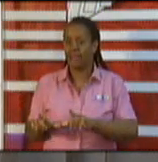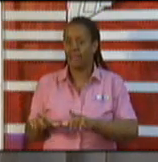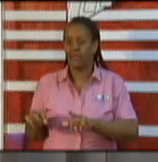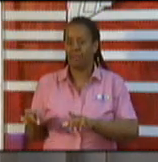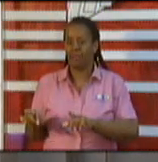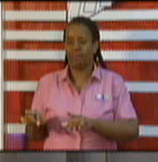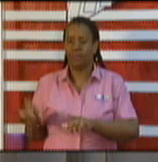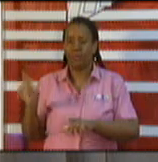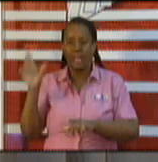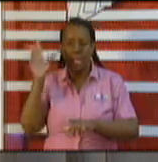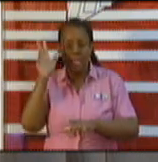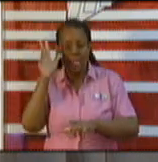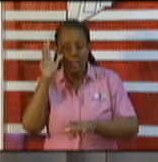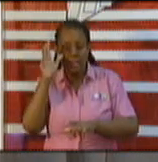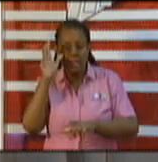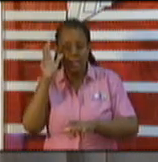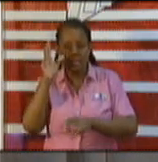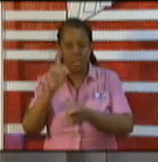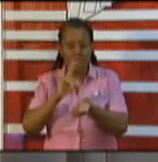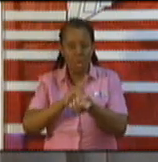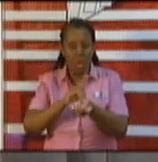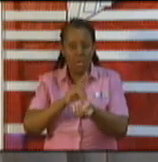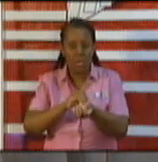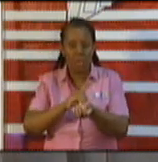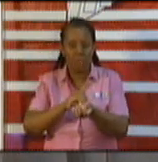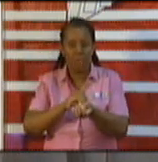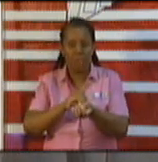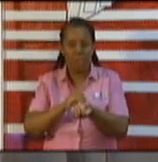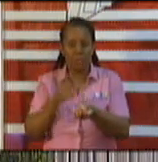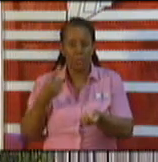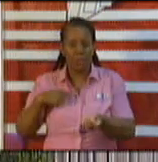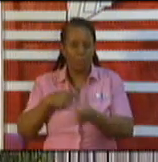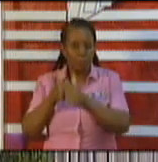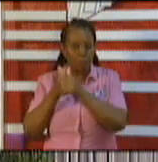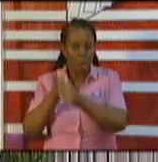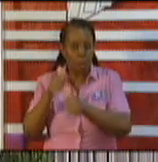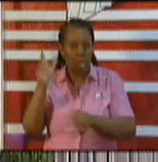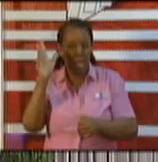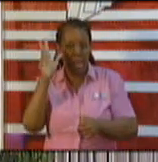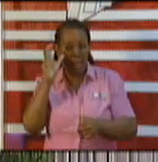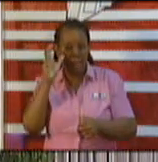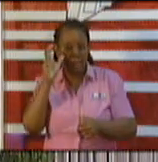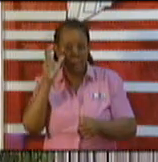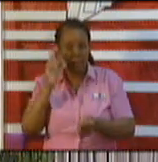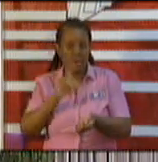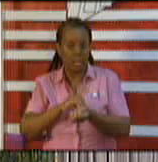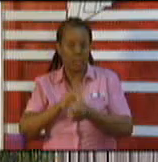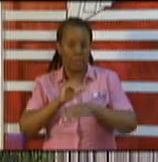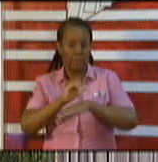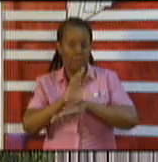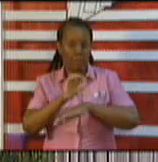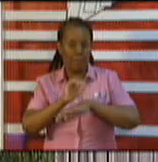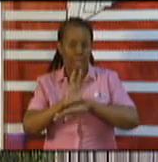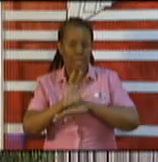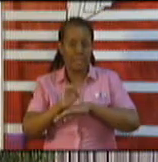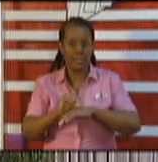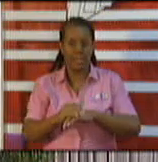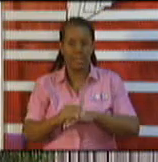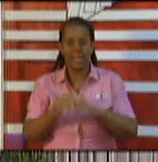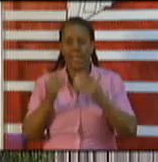experts that will guide us. Thank you very much Minister Cox. Thank you very much Minister of National Security.